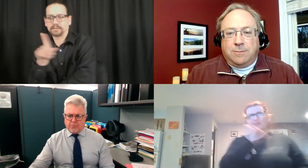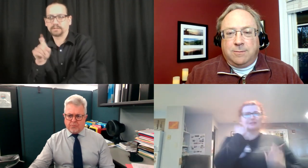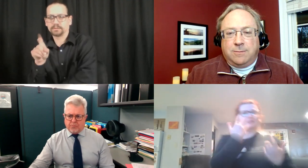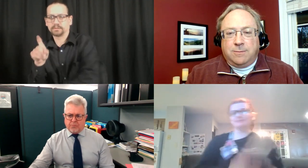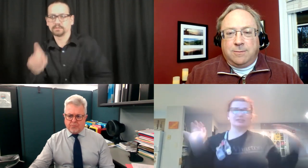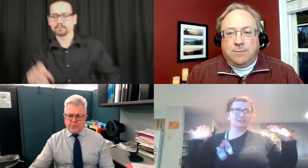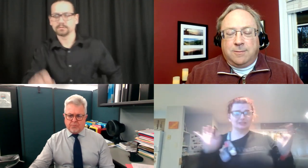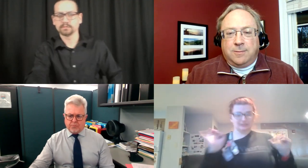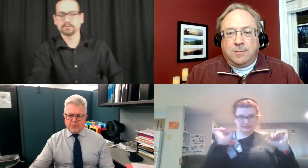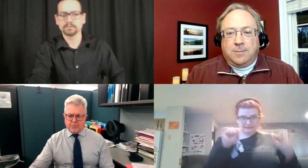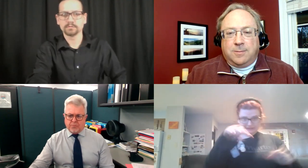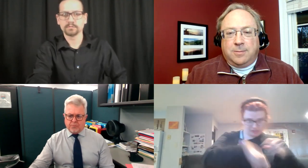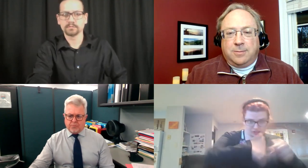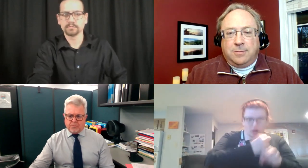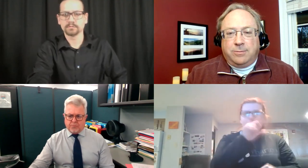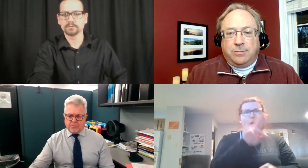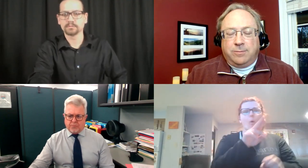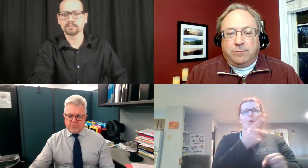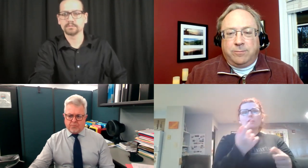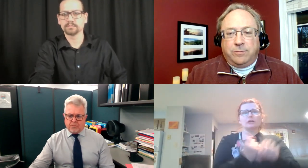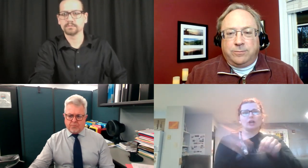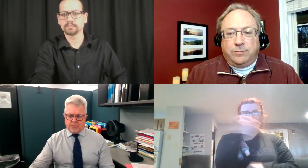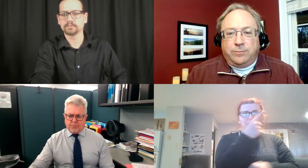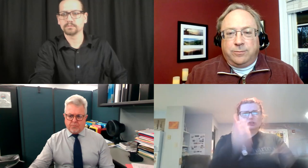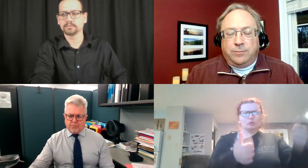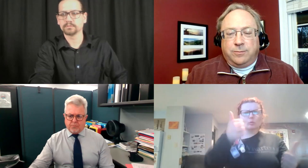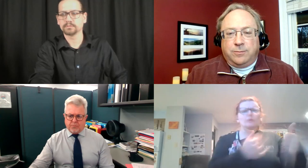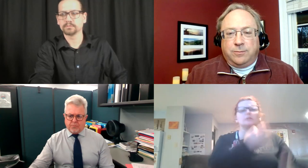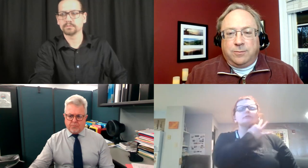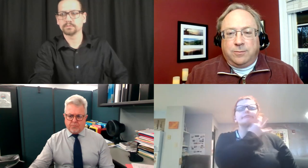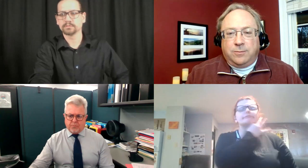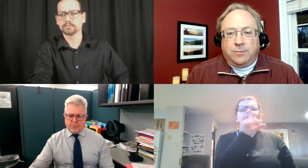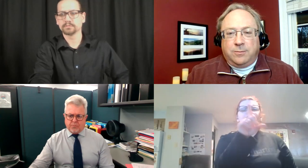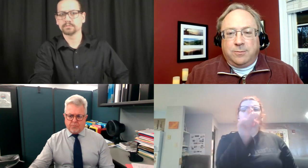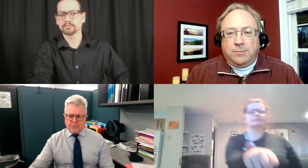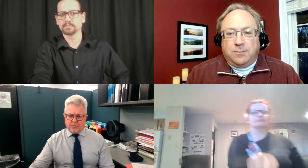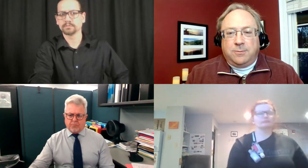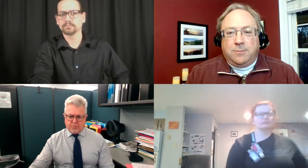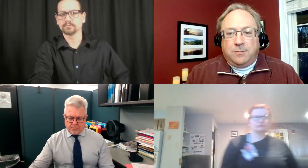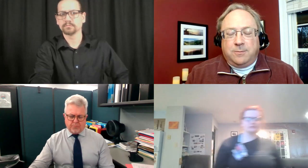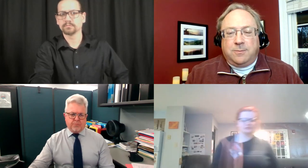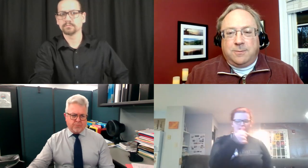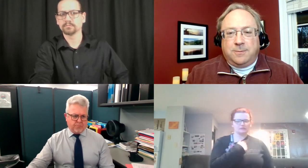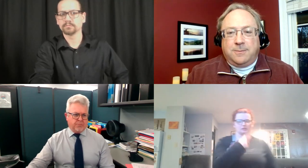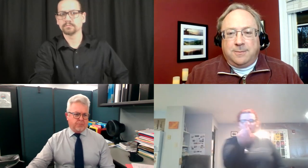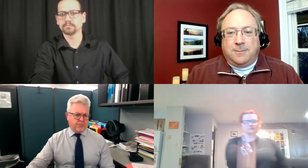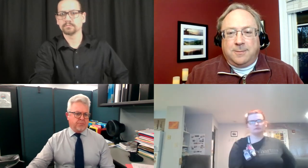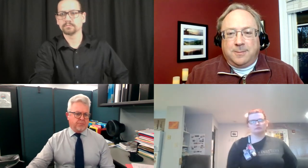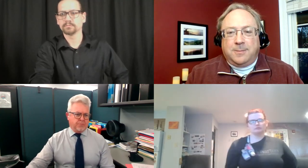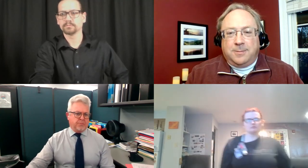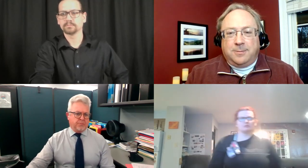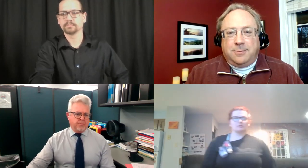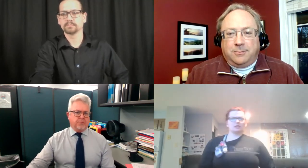when do you foresee when we get to a point where we can actually disregard the rules and take our mask off and have more larger